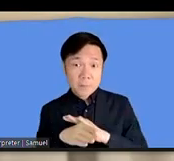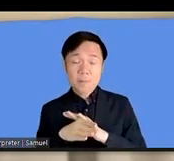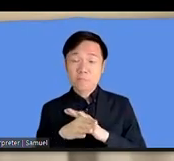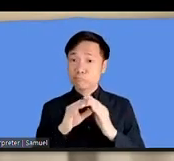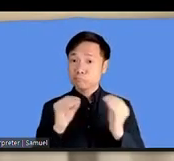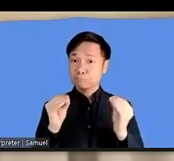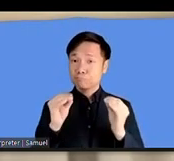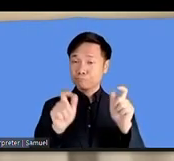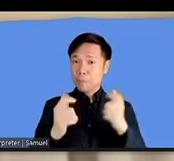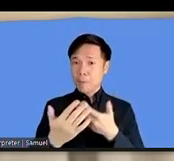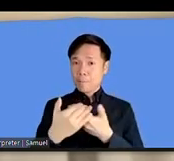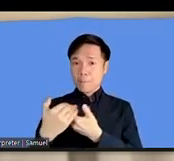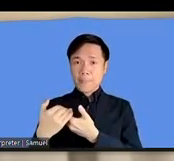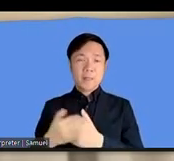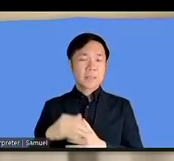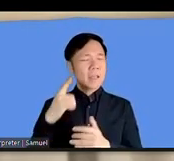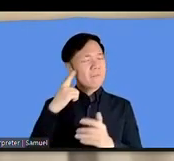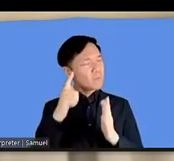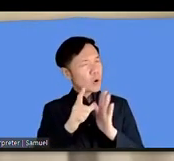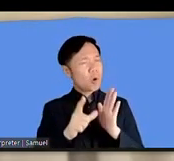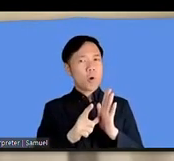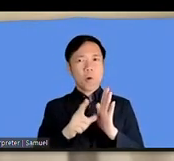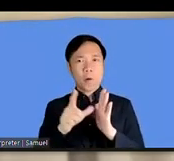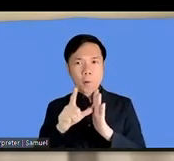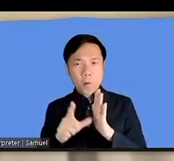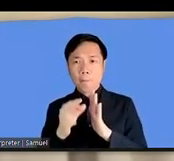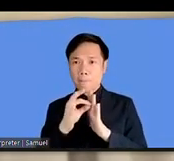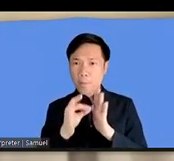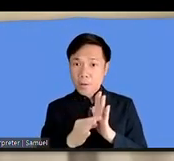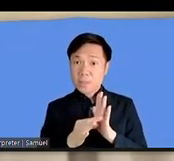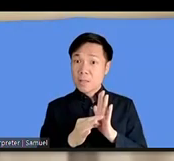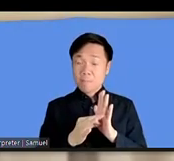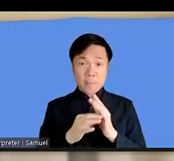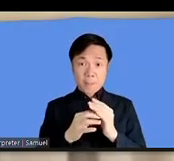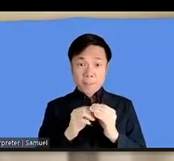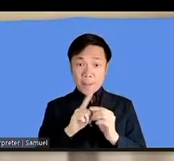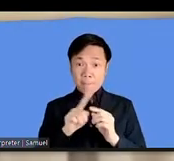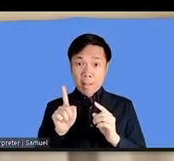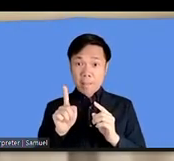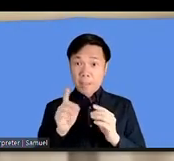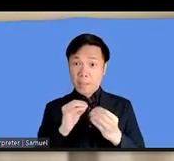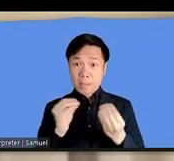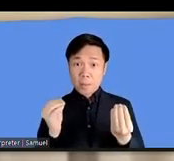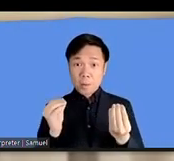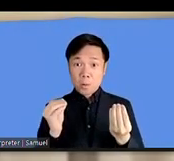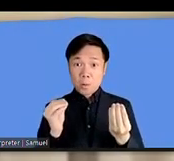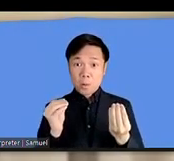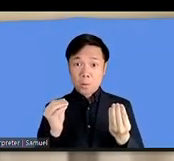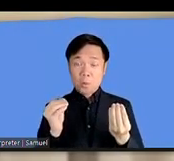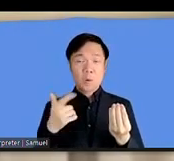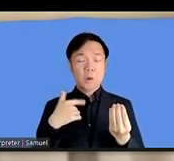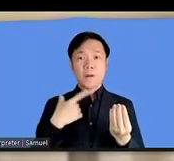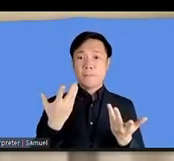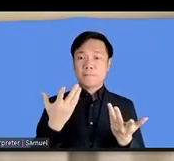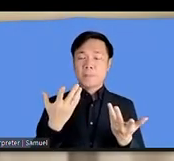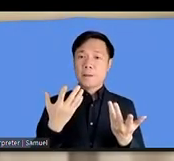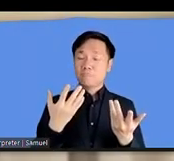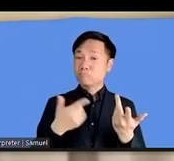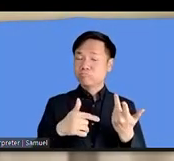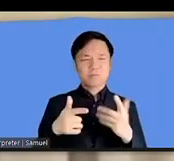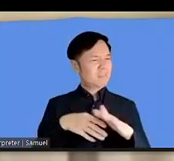they make laws, they make policies, but they don't consider the input or they leave the experience of persons with disabilities.